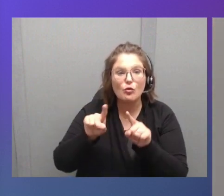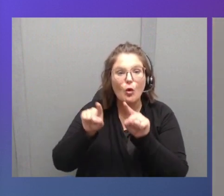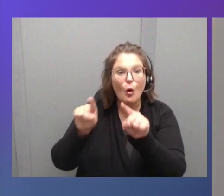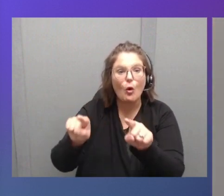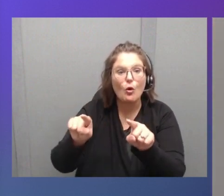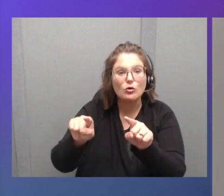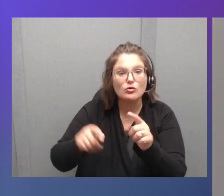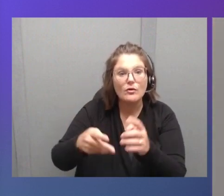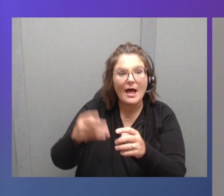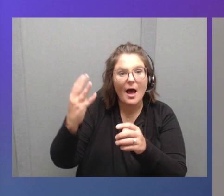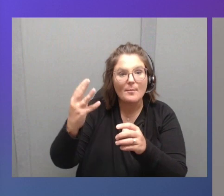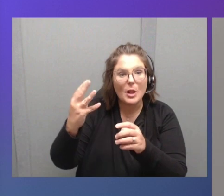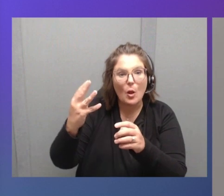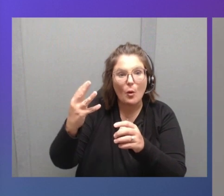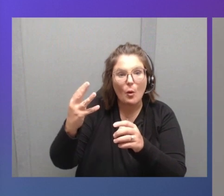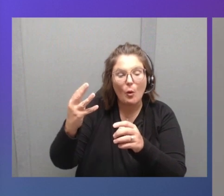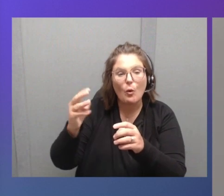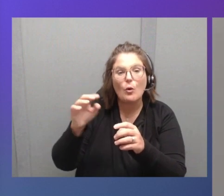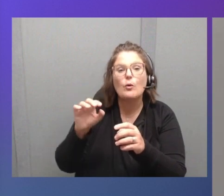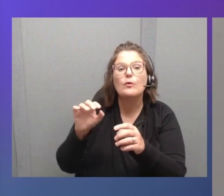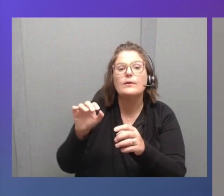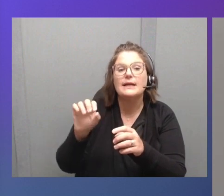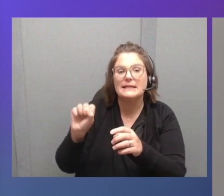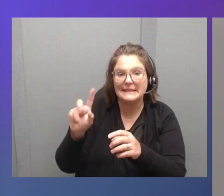So same story from DSpace.